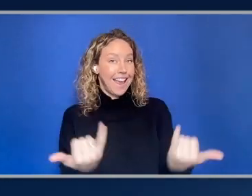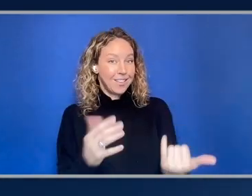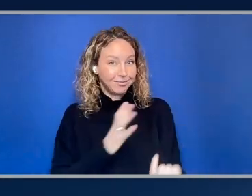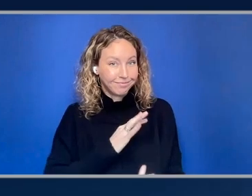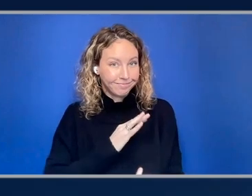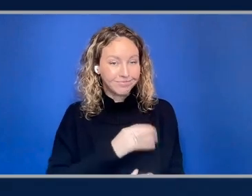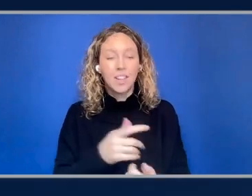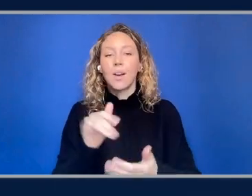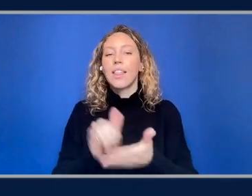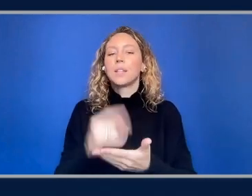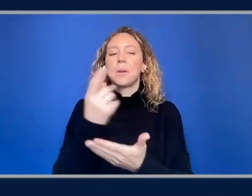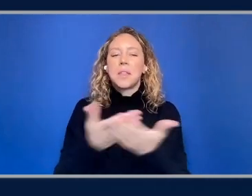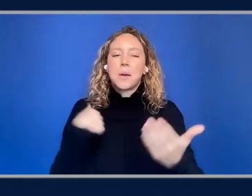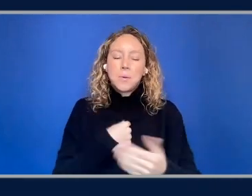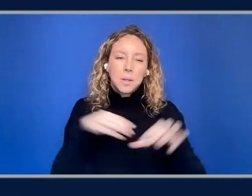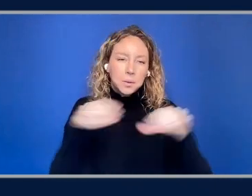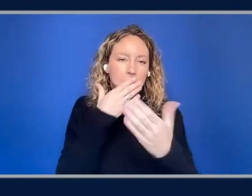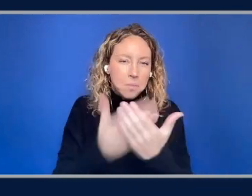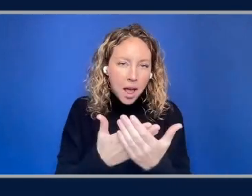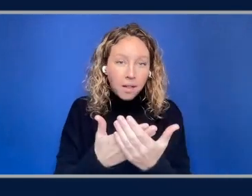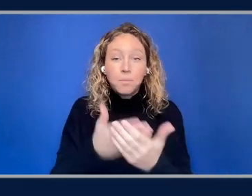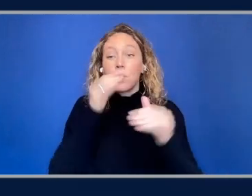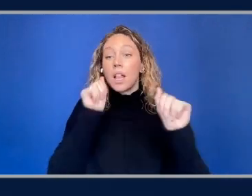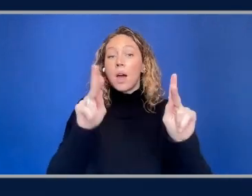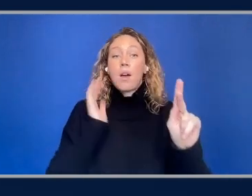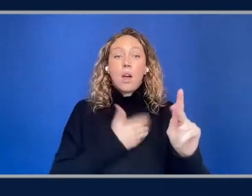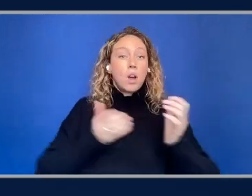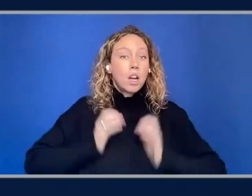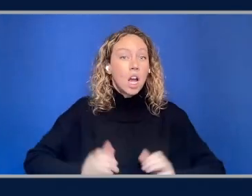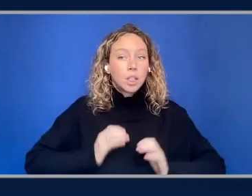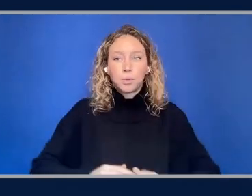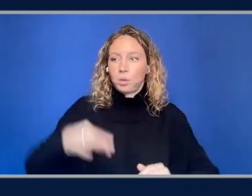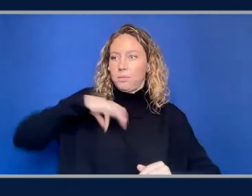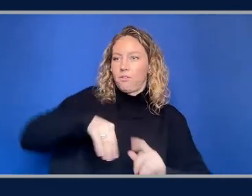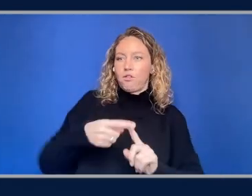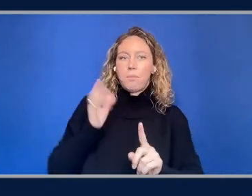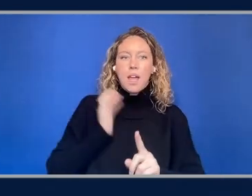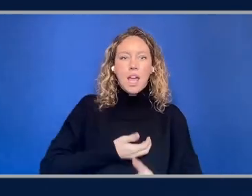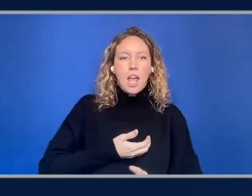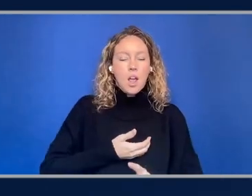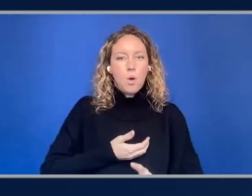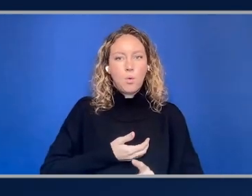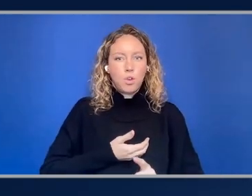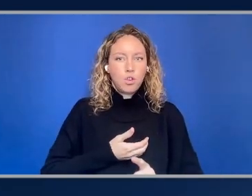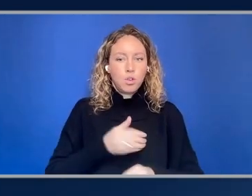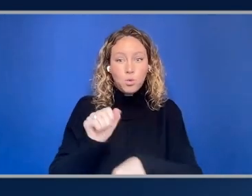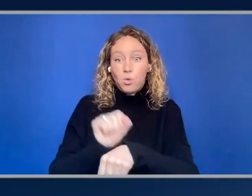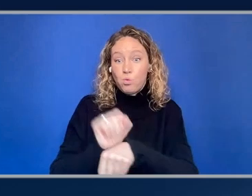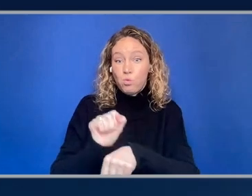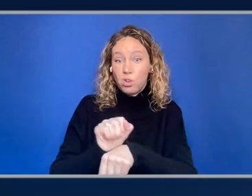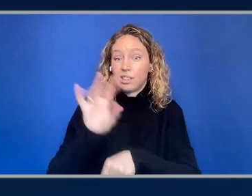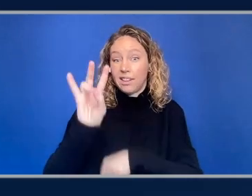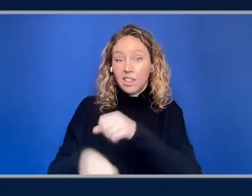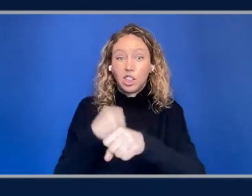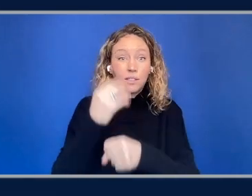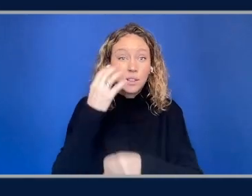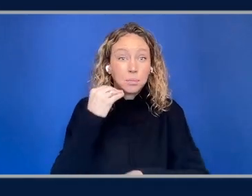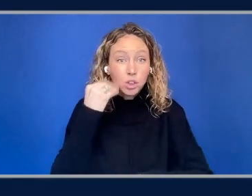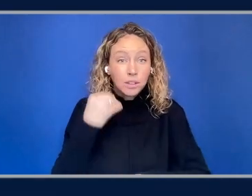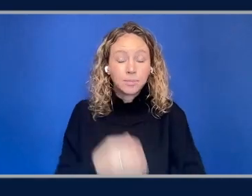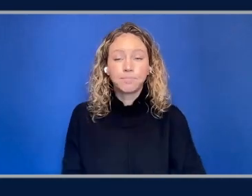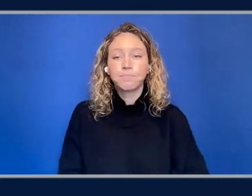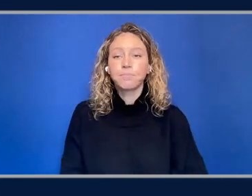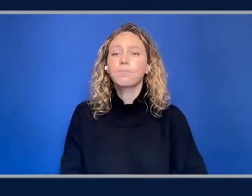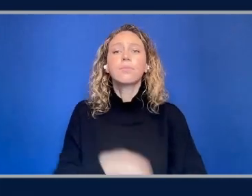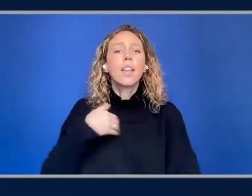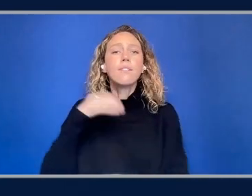allows our customers to benefit from the seven years of experience that we have operating Kubernetes clusters. Yeah. So if I have an Amazon EKS cluster today and a